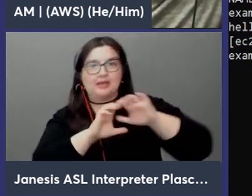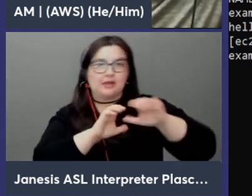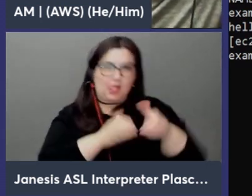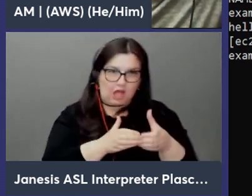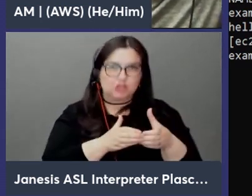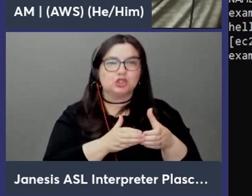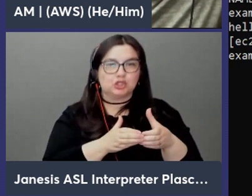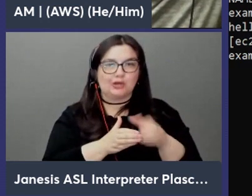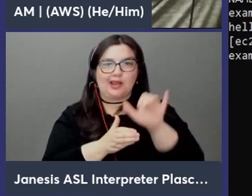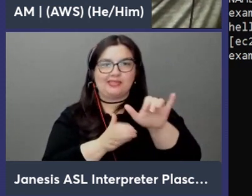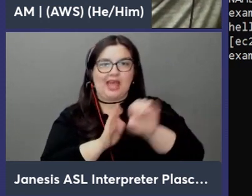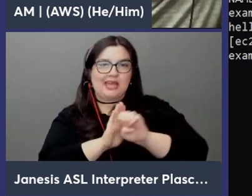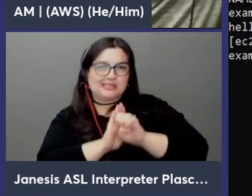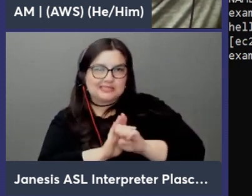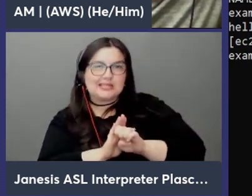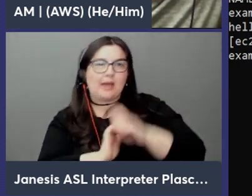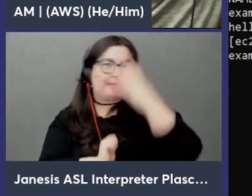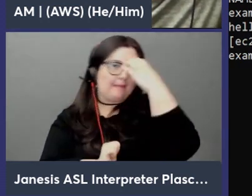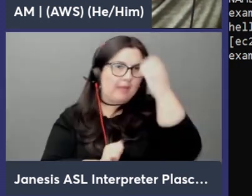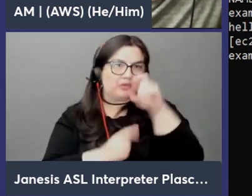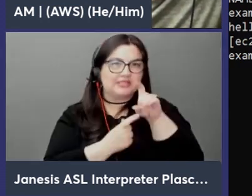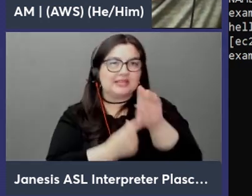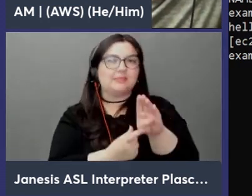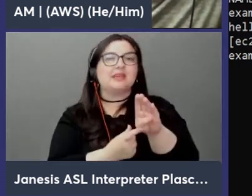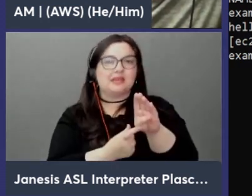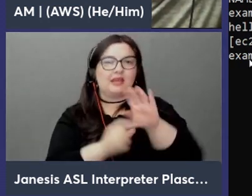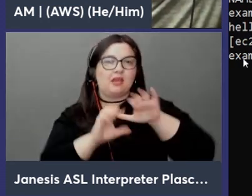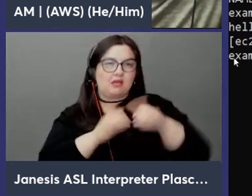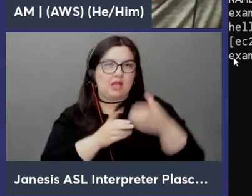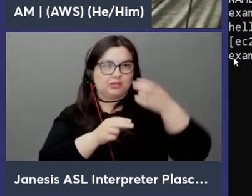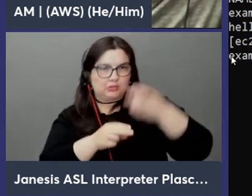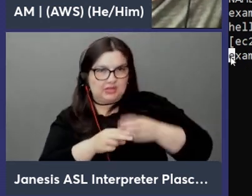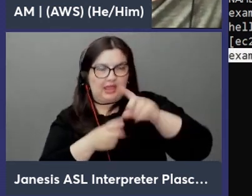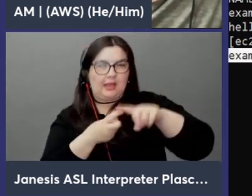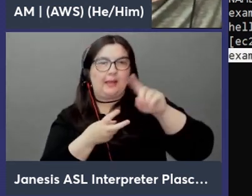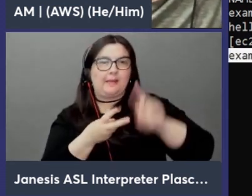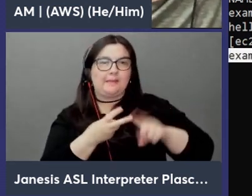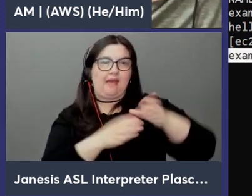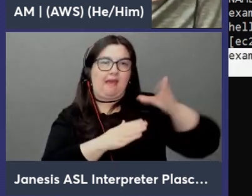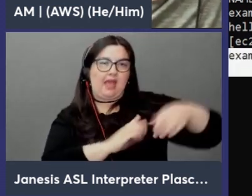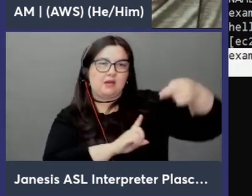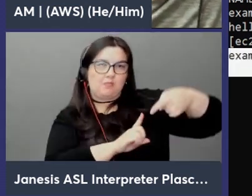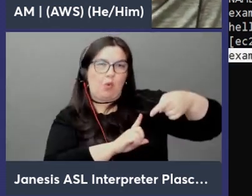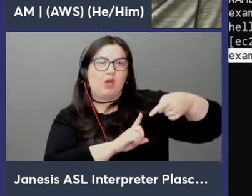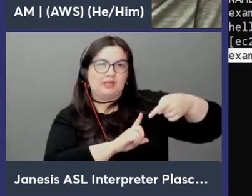example memory db cluster name and the cluster endpoint address here's the endpoint